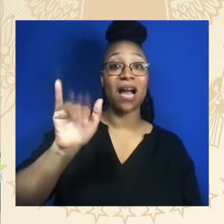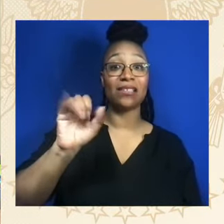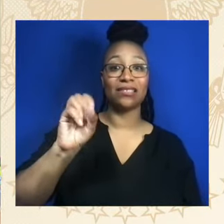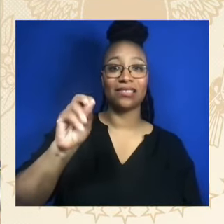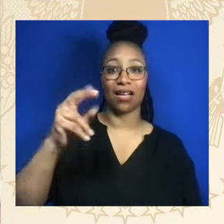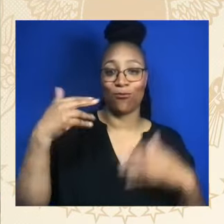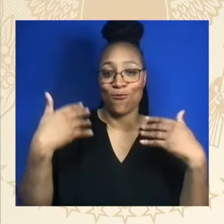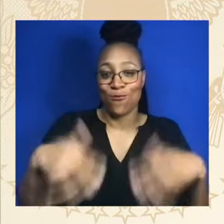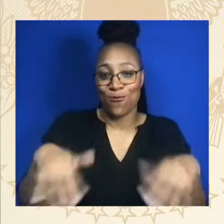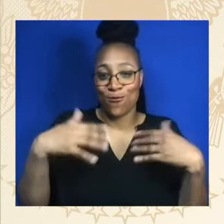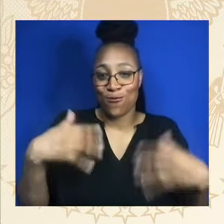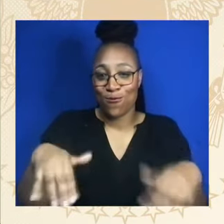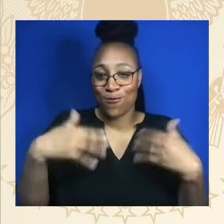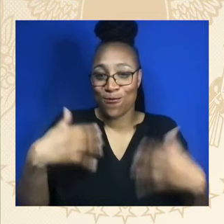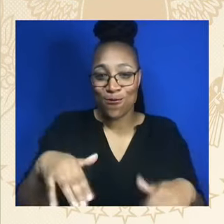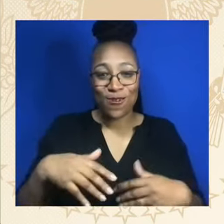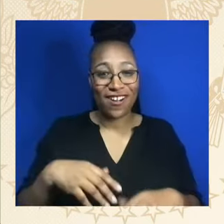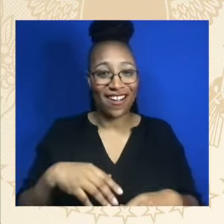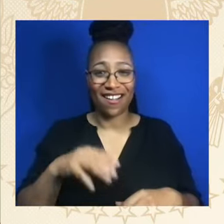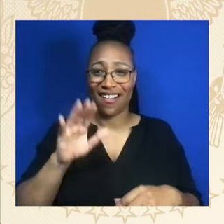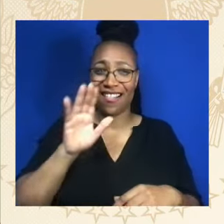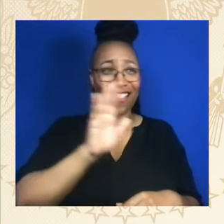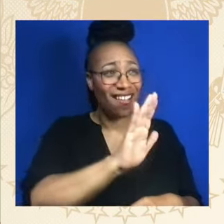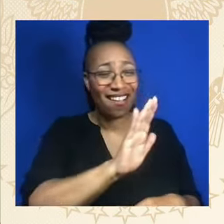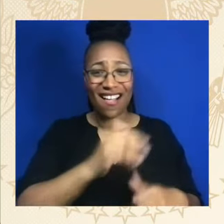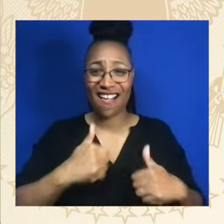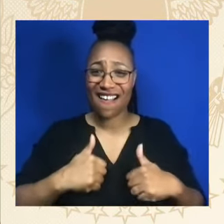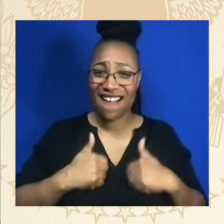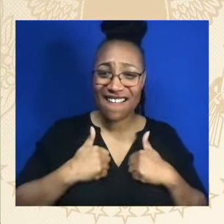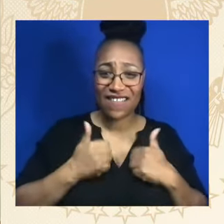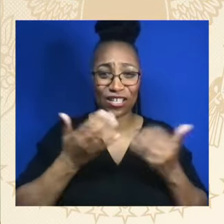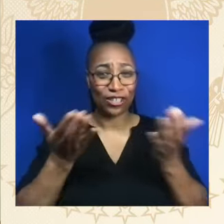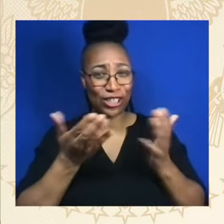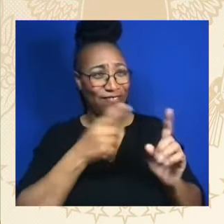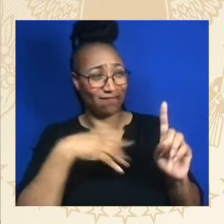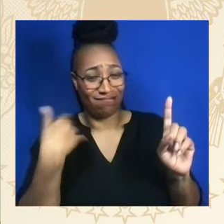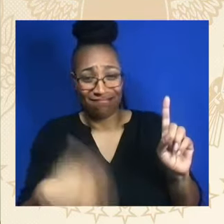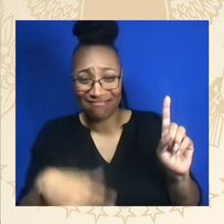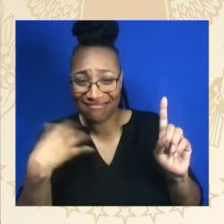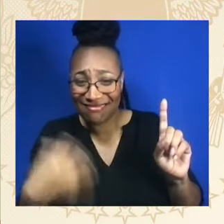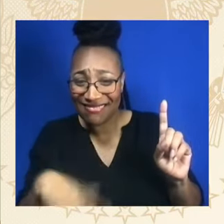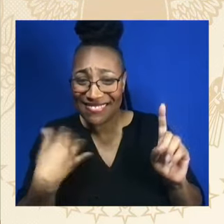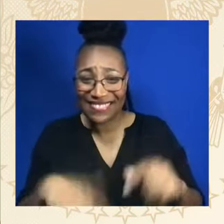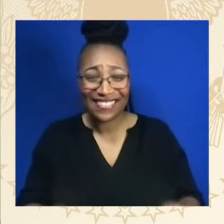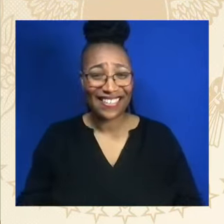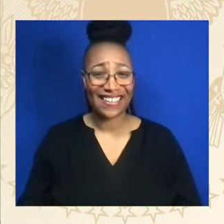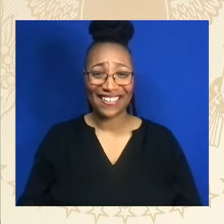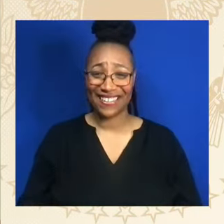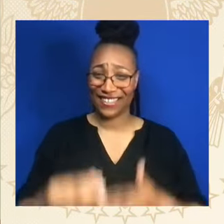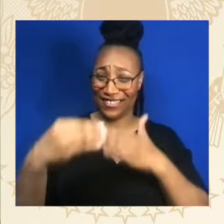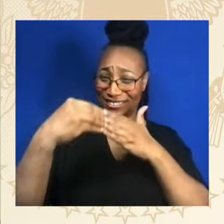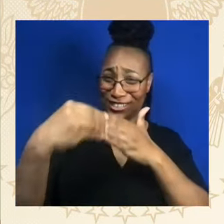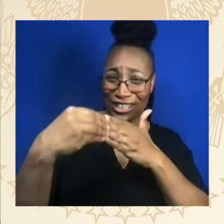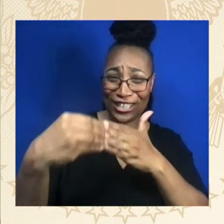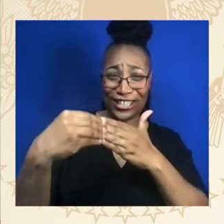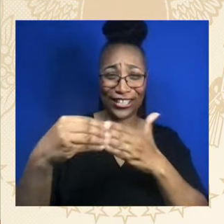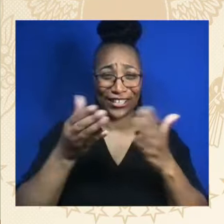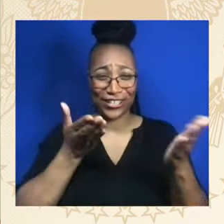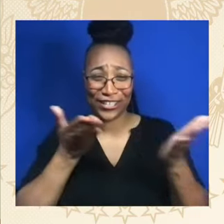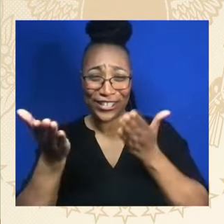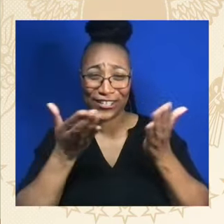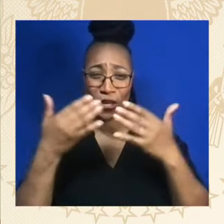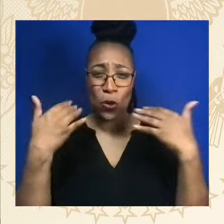to live a life of service and leadership. You know, I think that we all know and part of our tradition and our